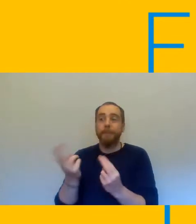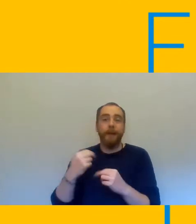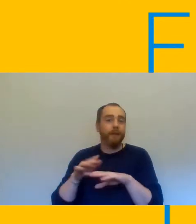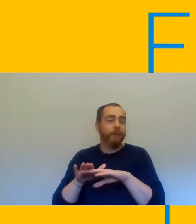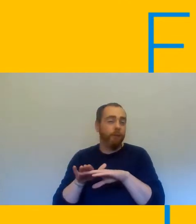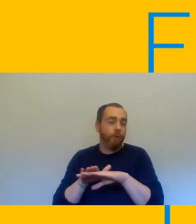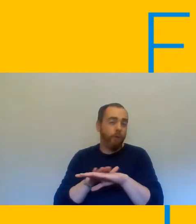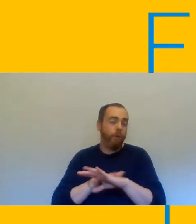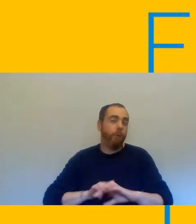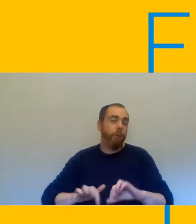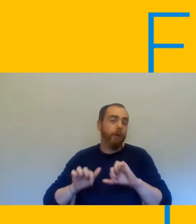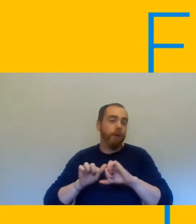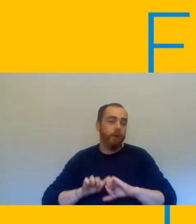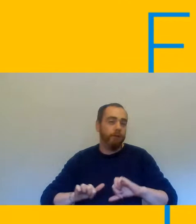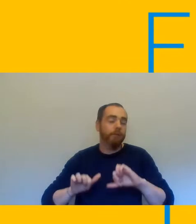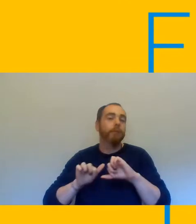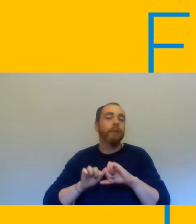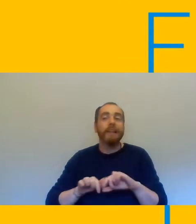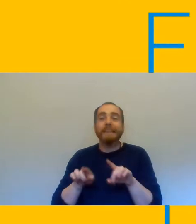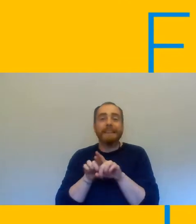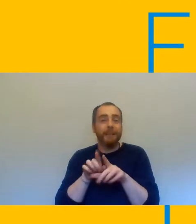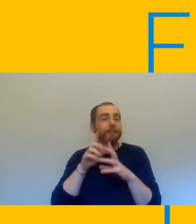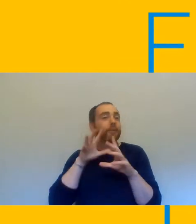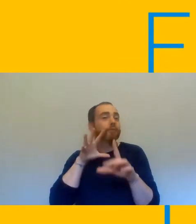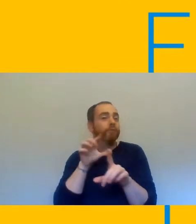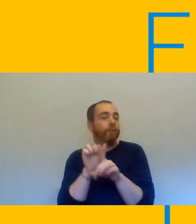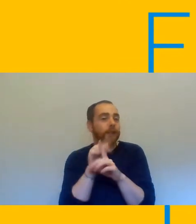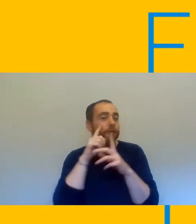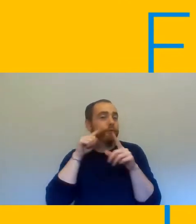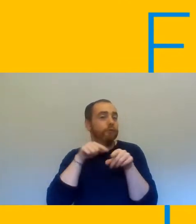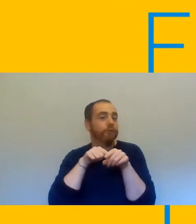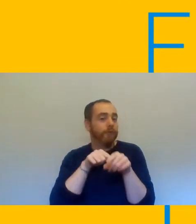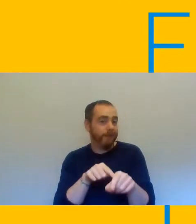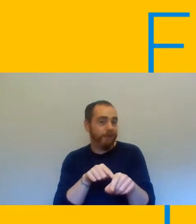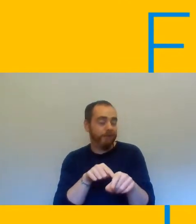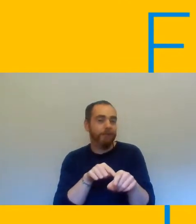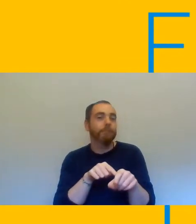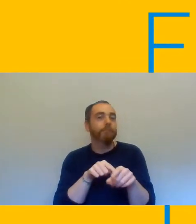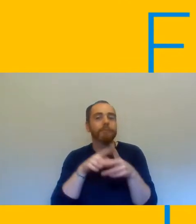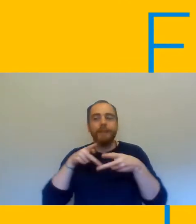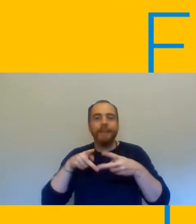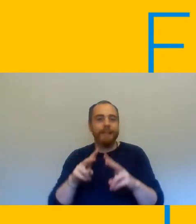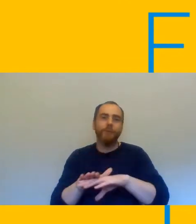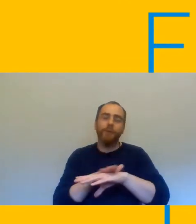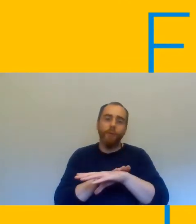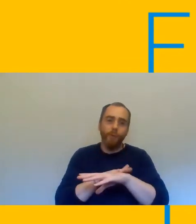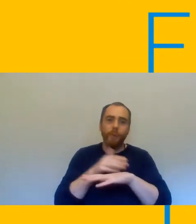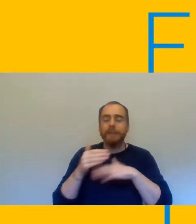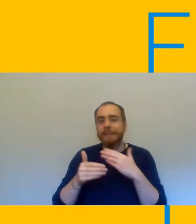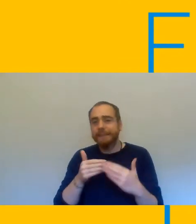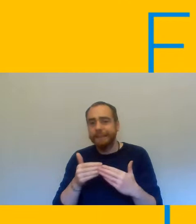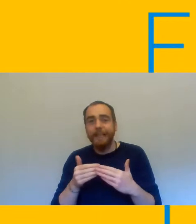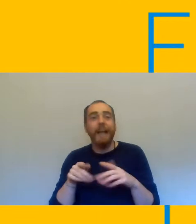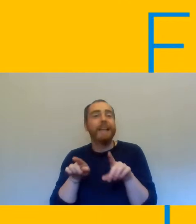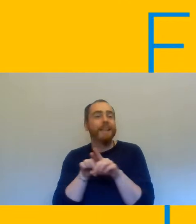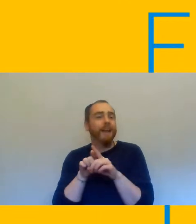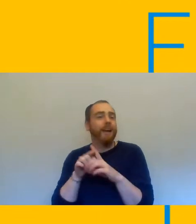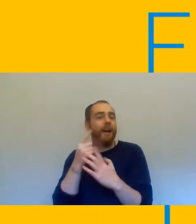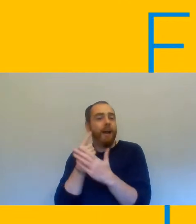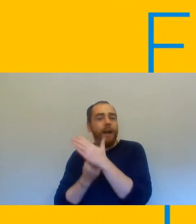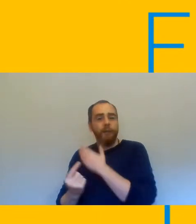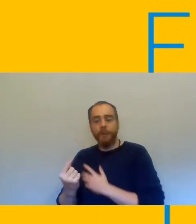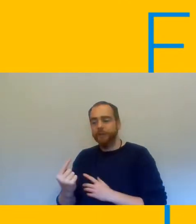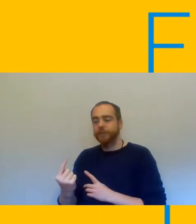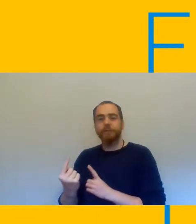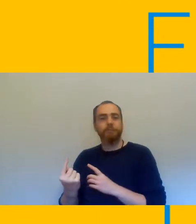functioning track and trace system and as we know compliance to isolation is also quite poor and